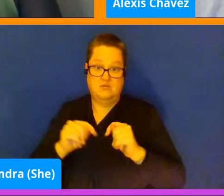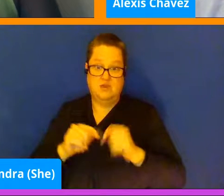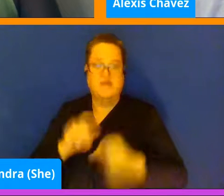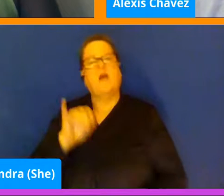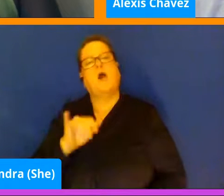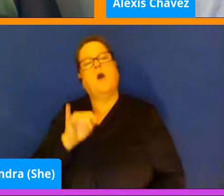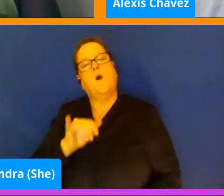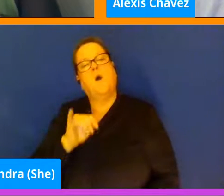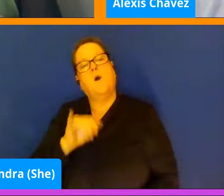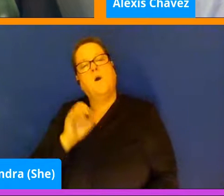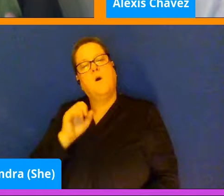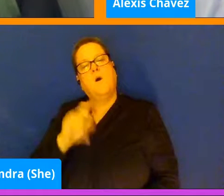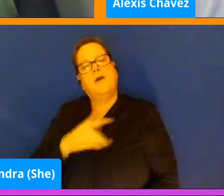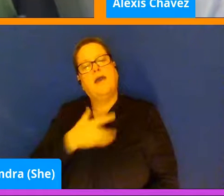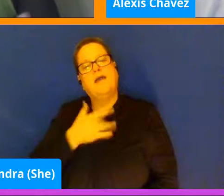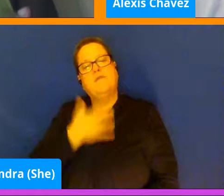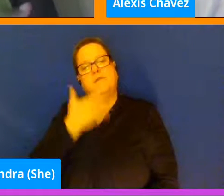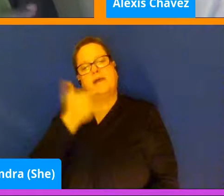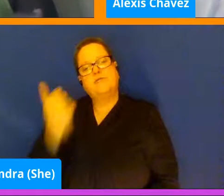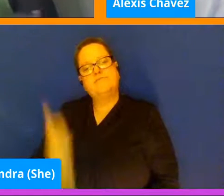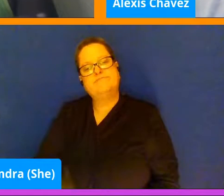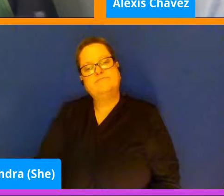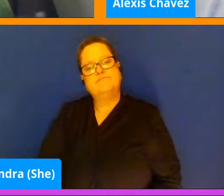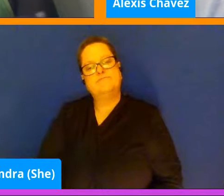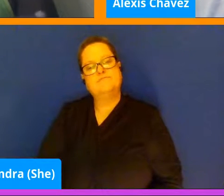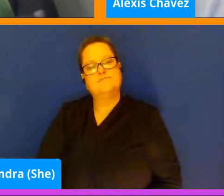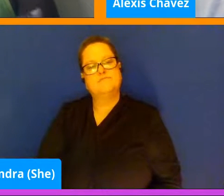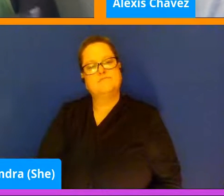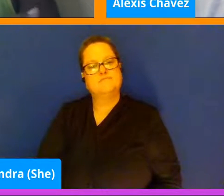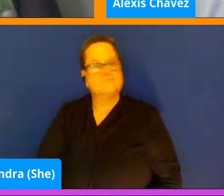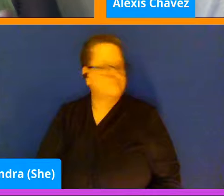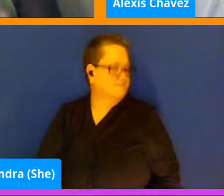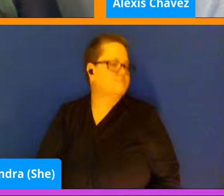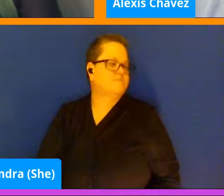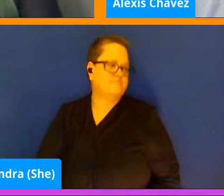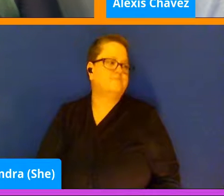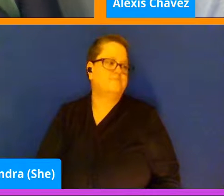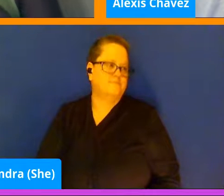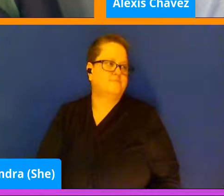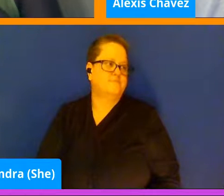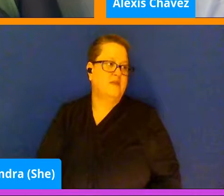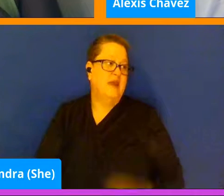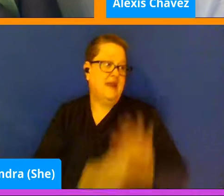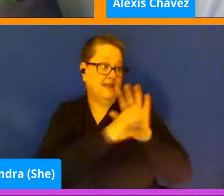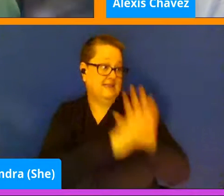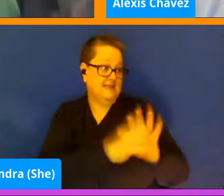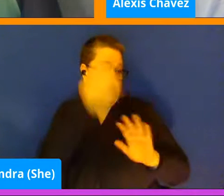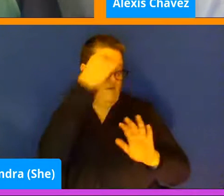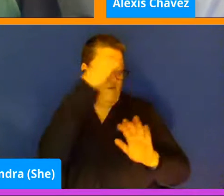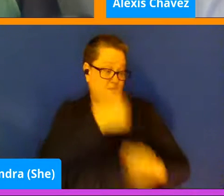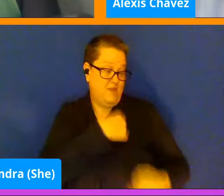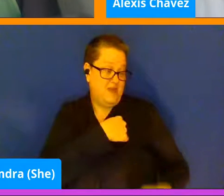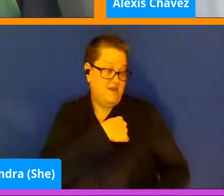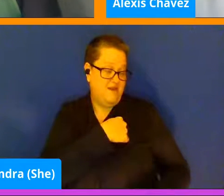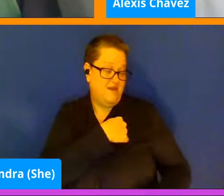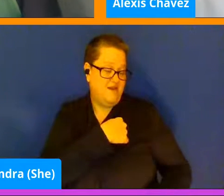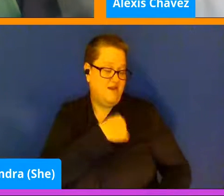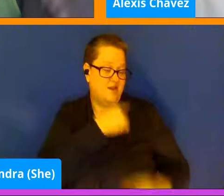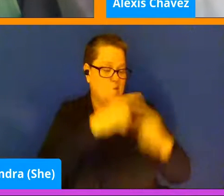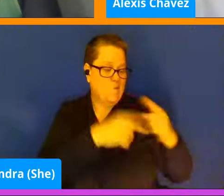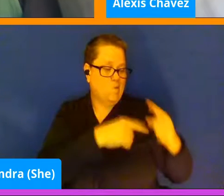Okay. That makes you feel a bit better. Mm-hmm. Yeah. Like an example for me is that when